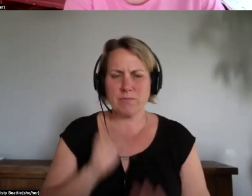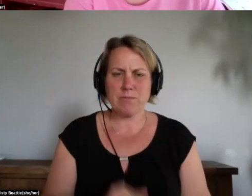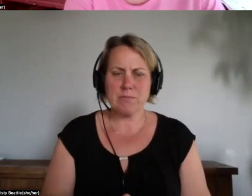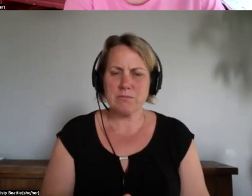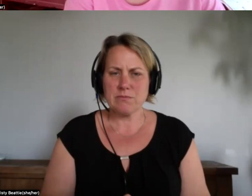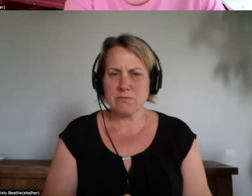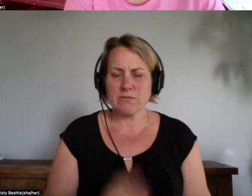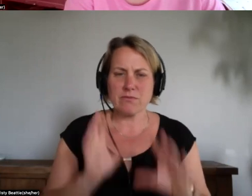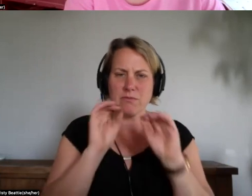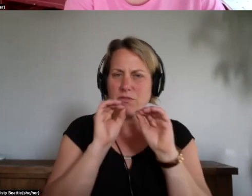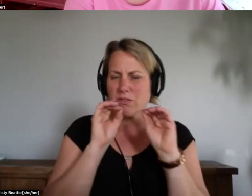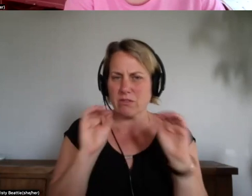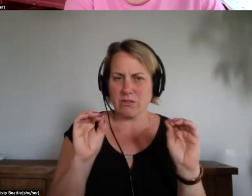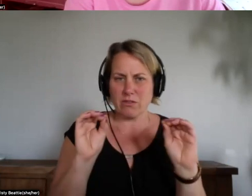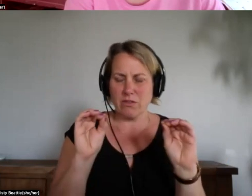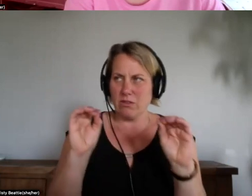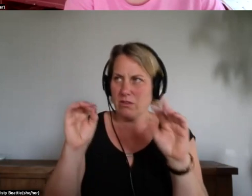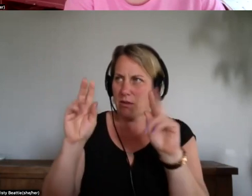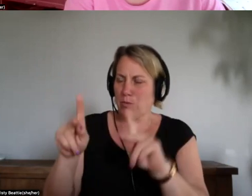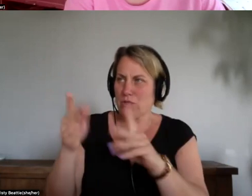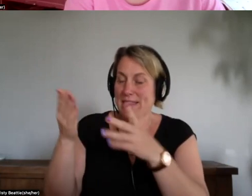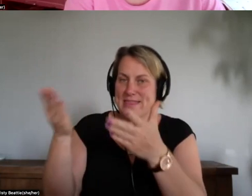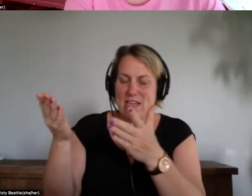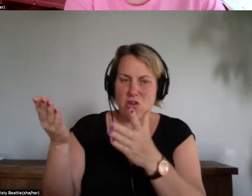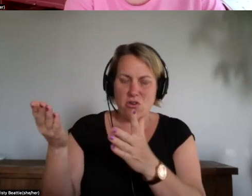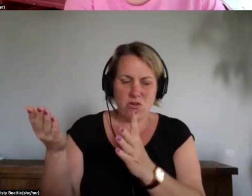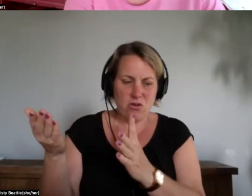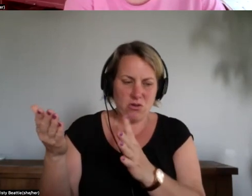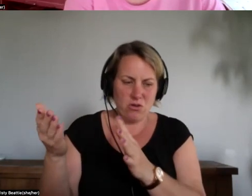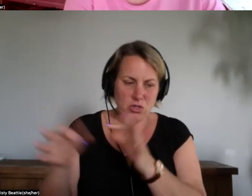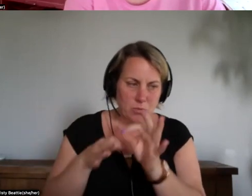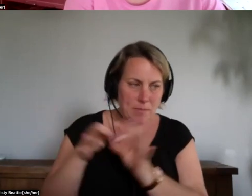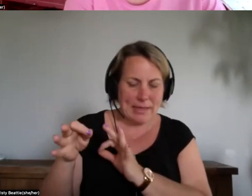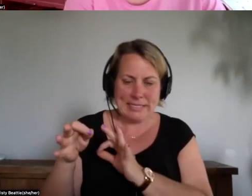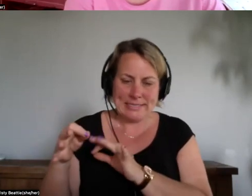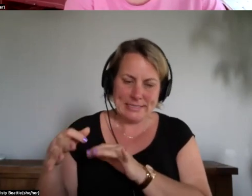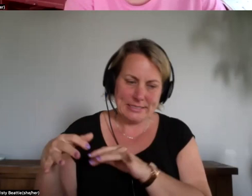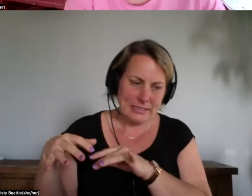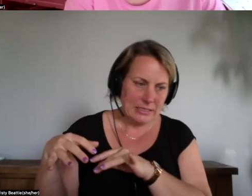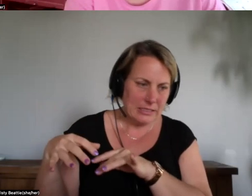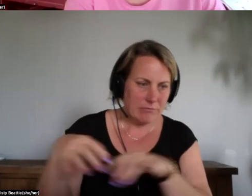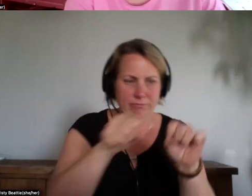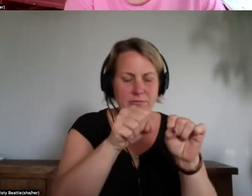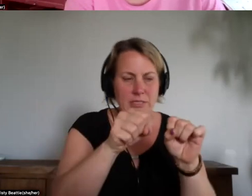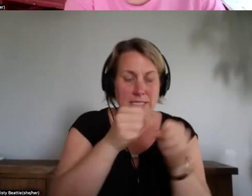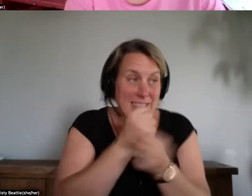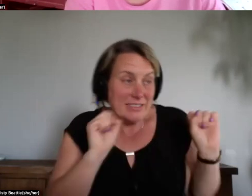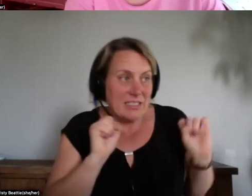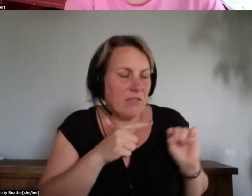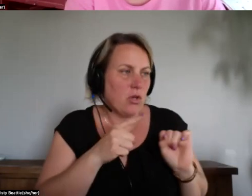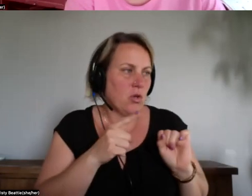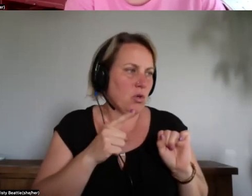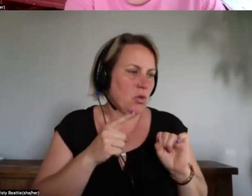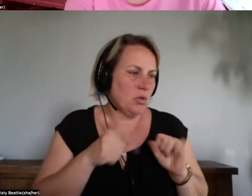no bystander to step in as a mother to rescue to give the